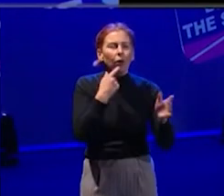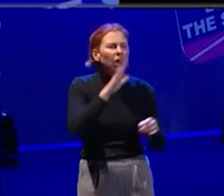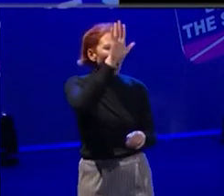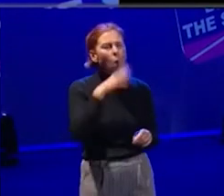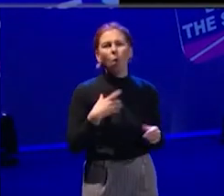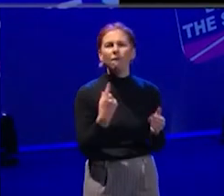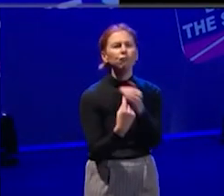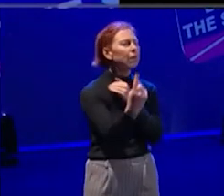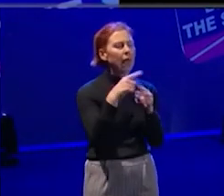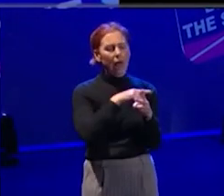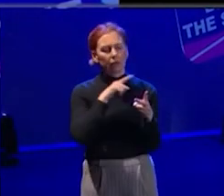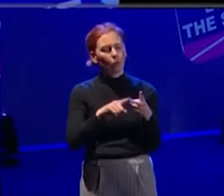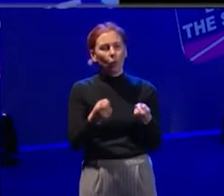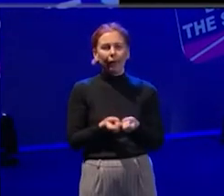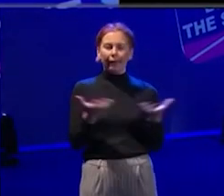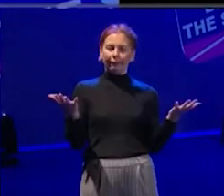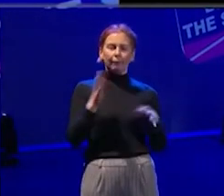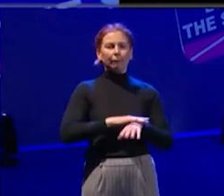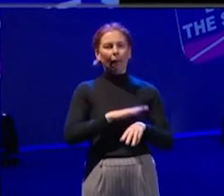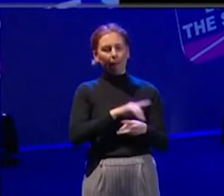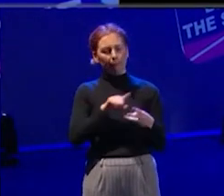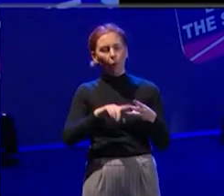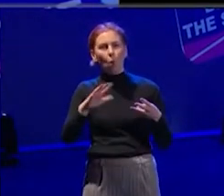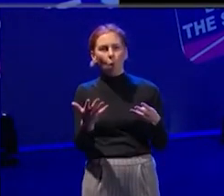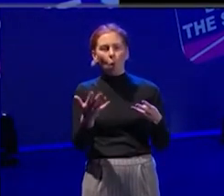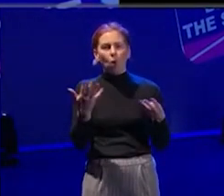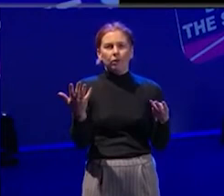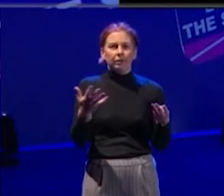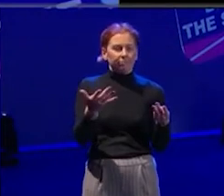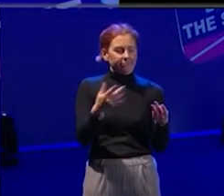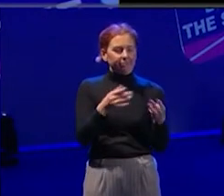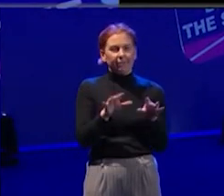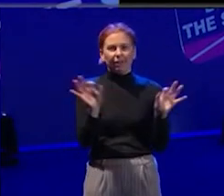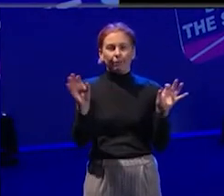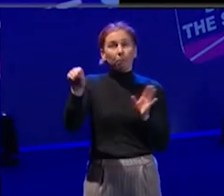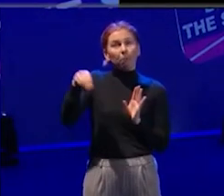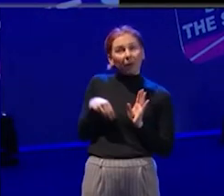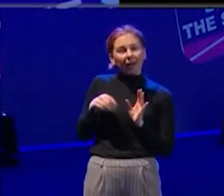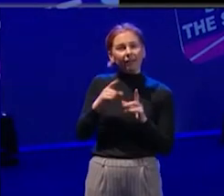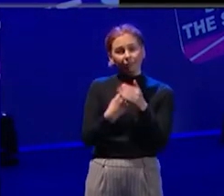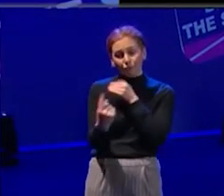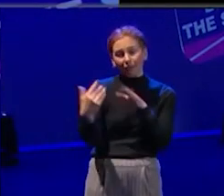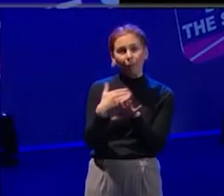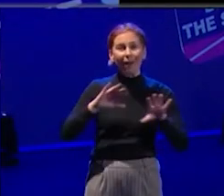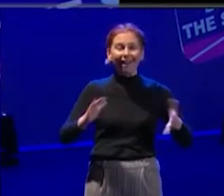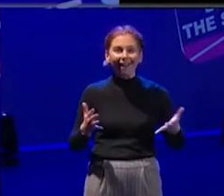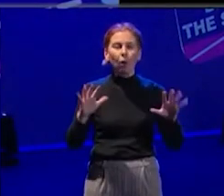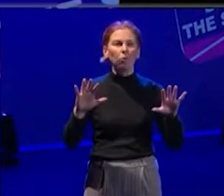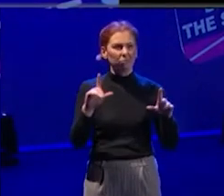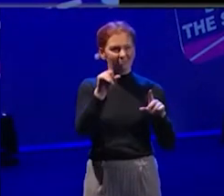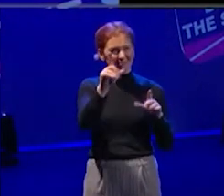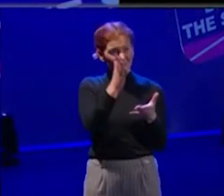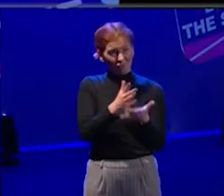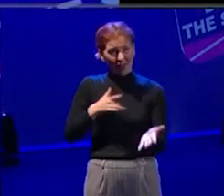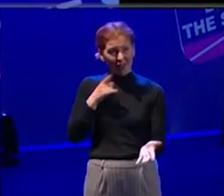give up your time or try and get paid freelance work. actually, you know, a lot of young people nowadays have just graduated, they've got